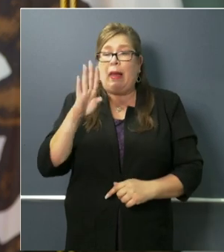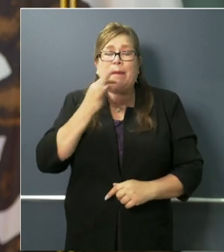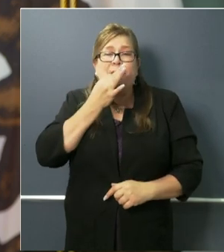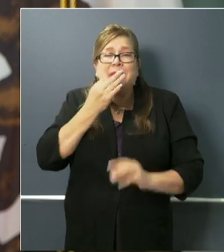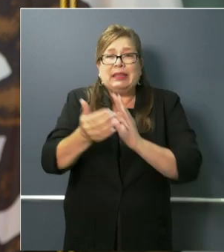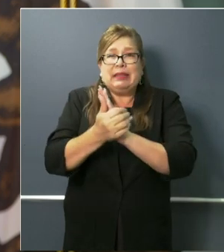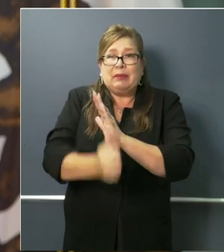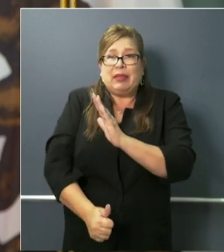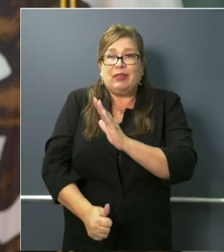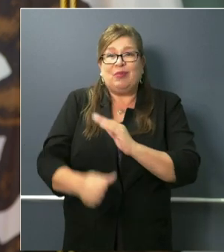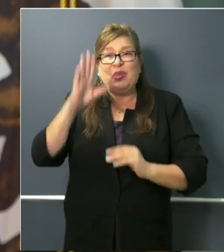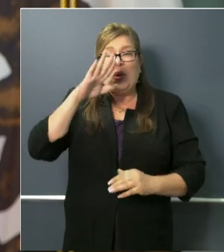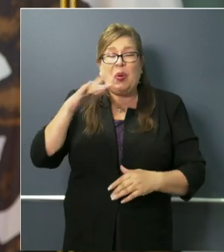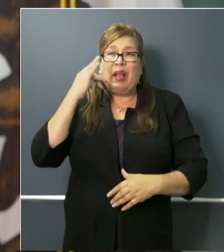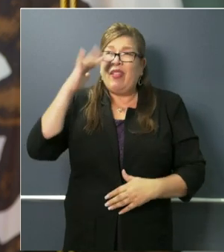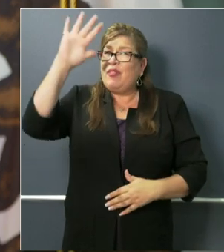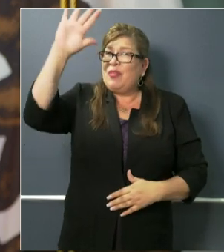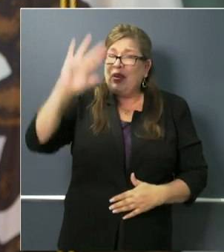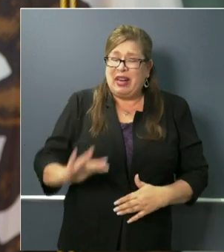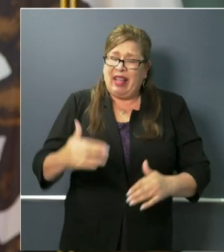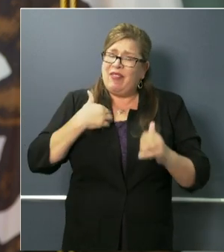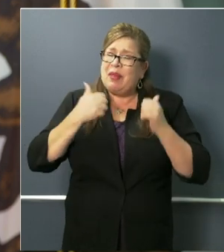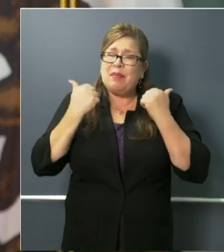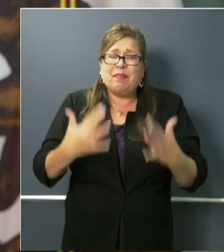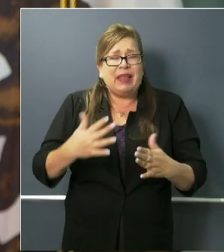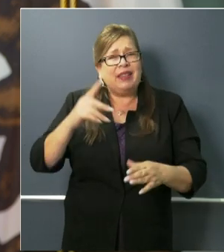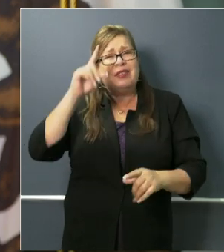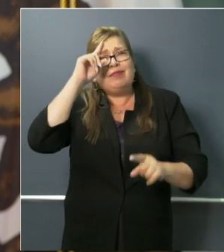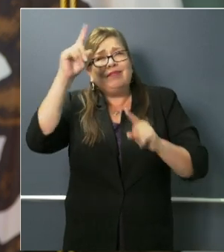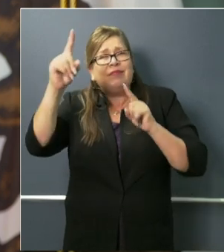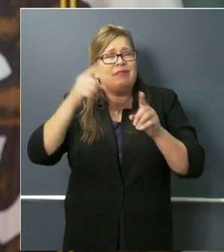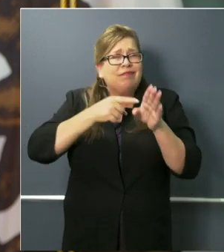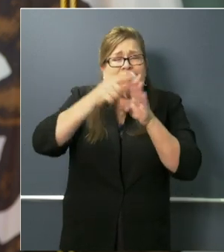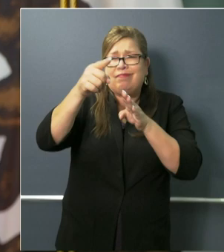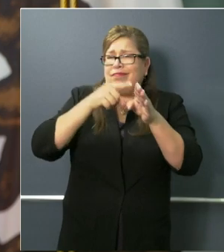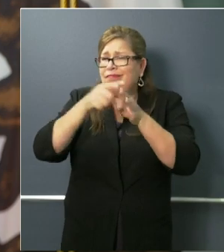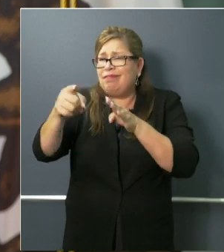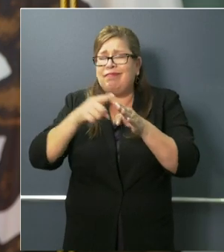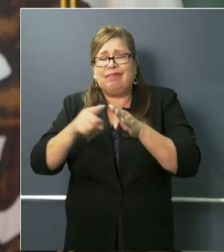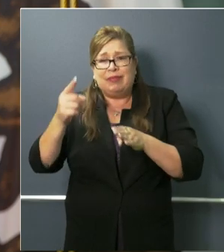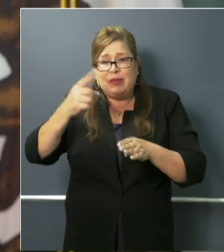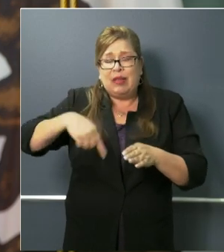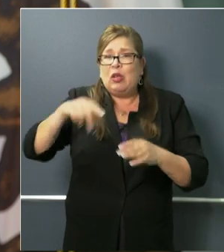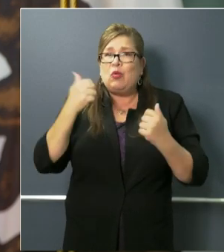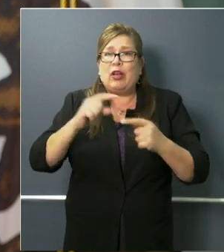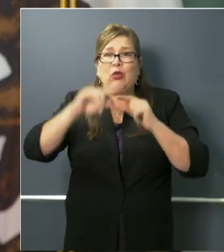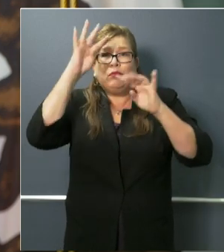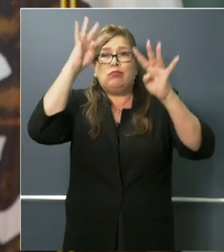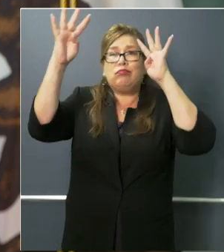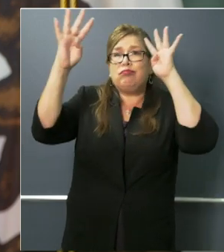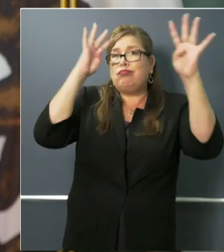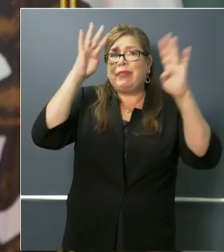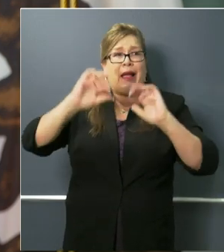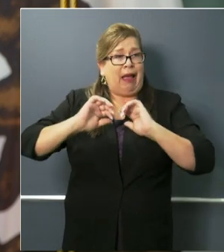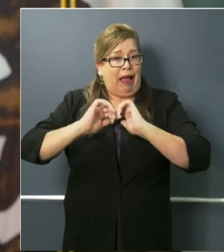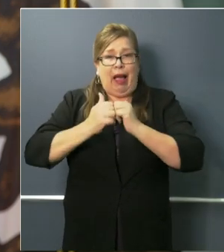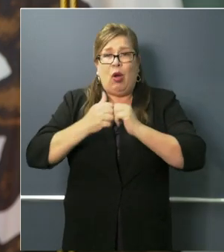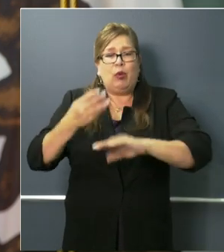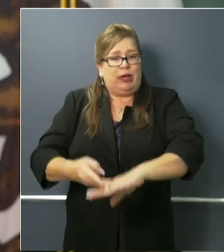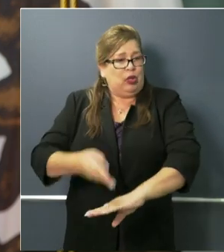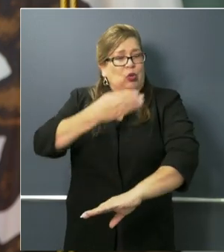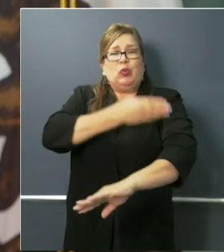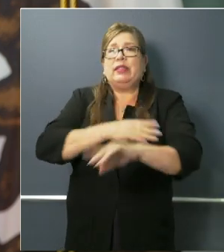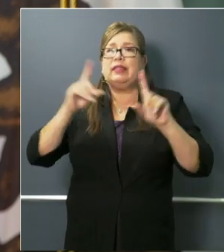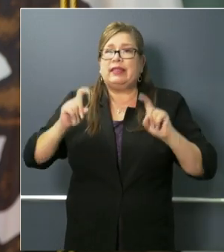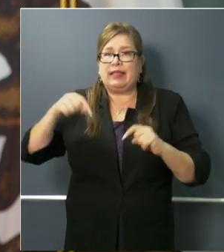experts in our academic centers and our private entities who have been working hard to come up with innovative solutions to increasing